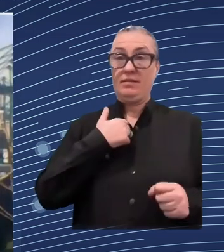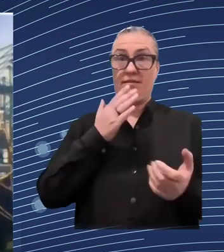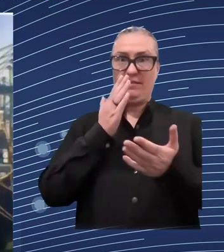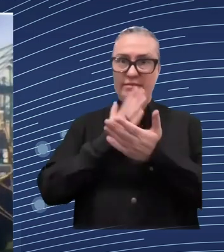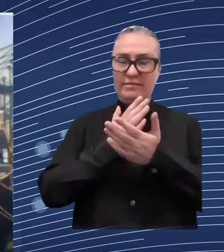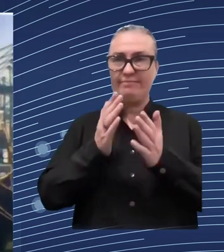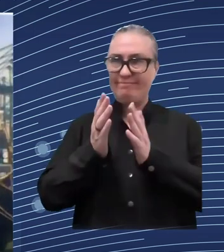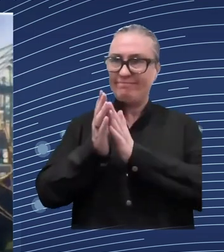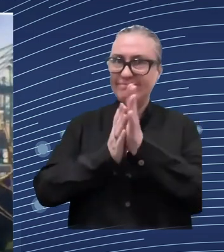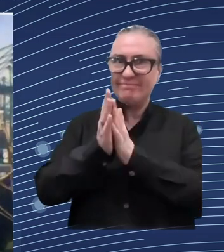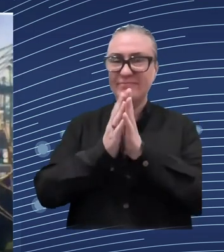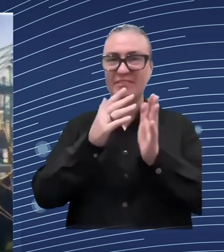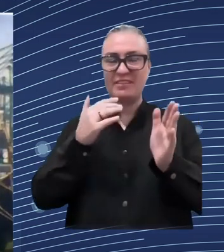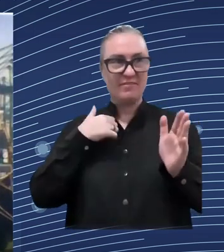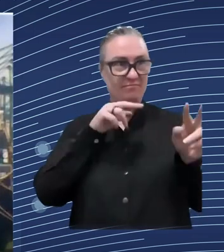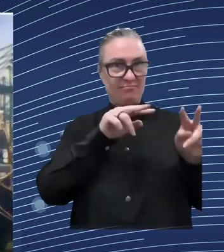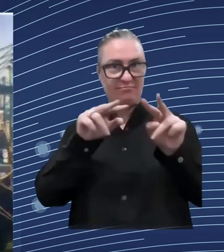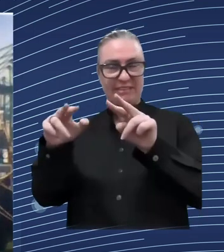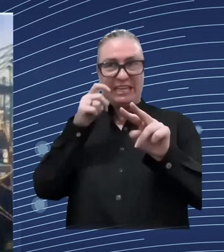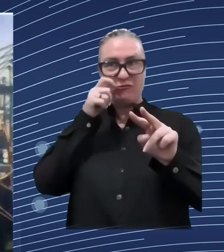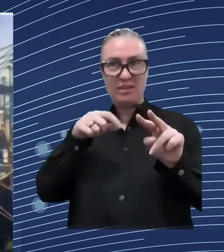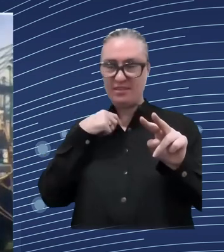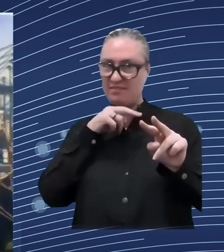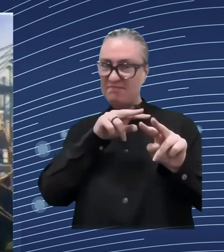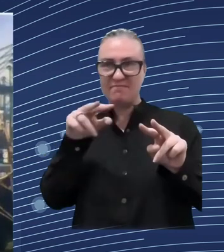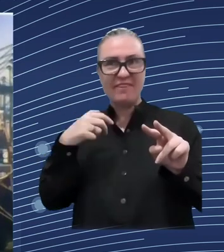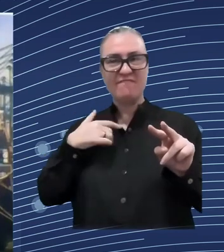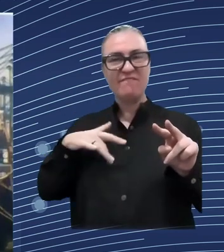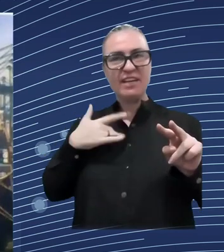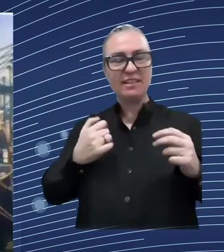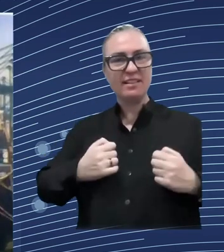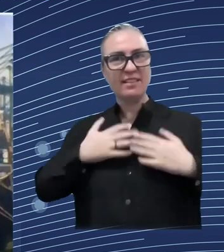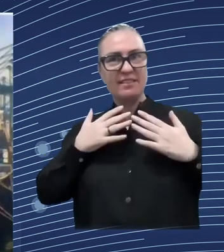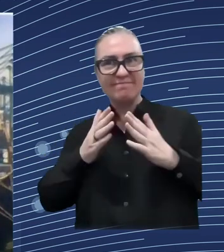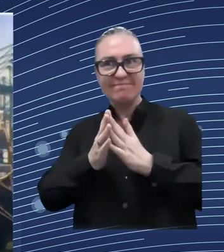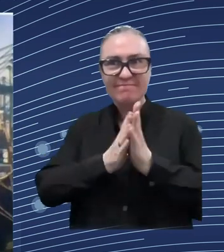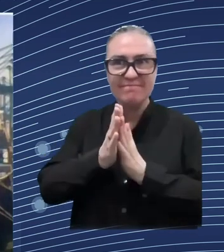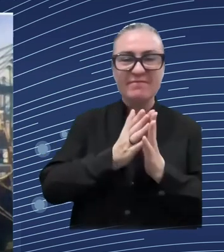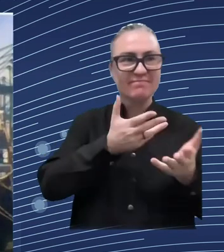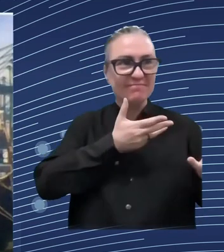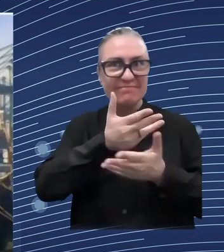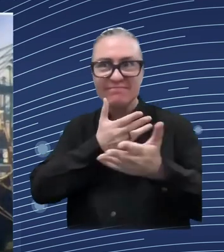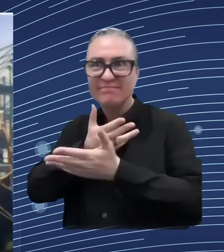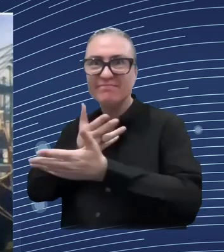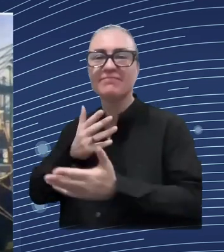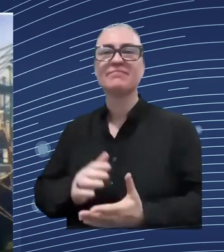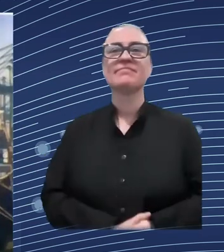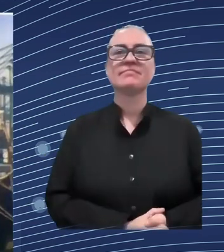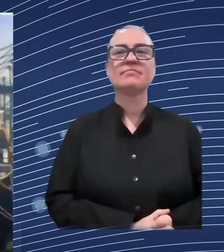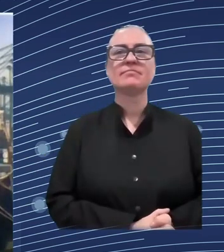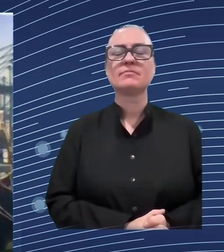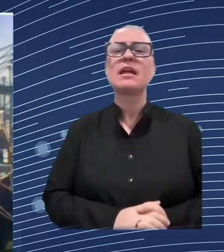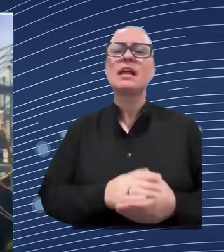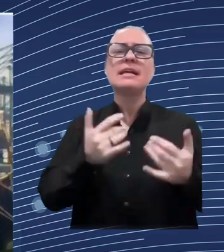of course it's all still at an informal level i will have to to to quickly say that uh because